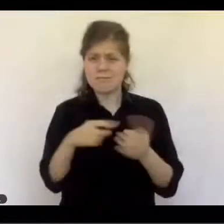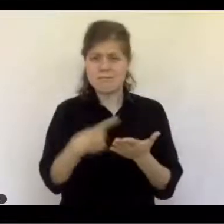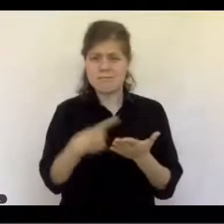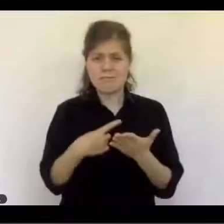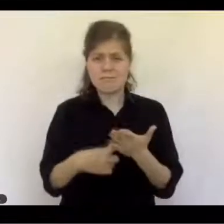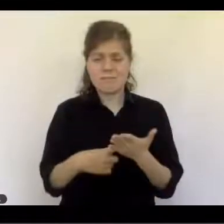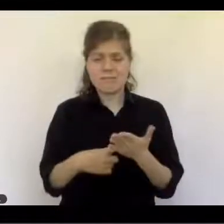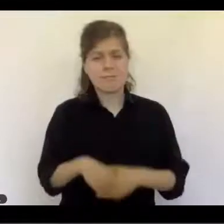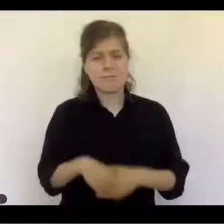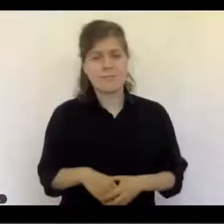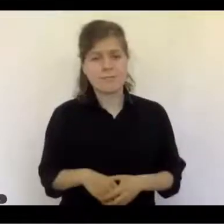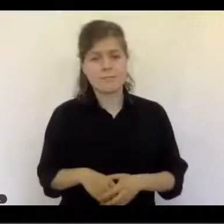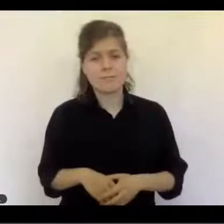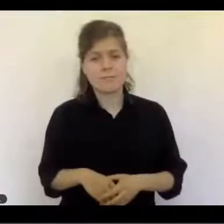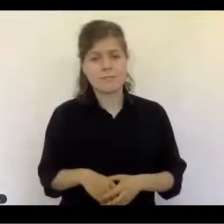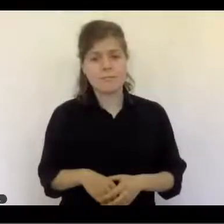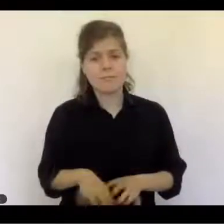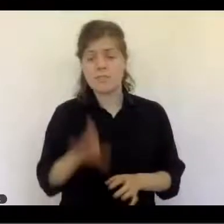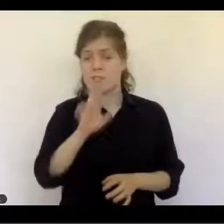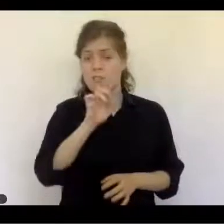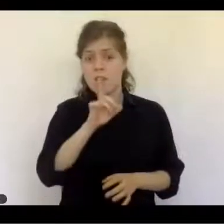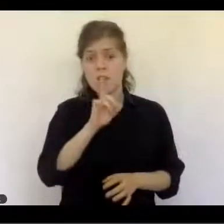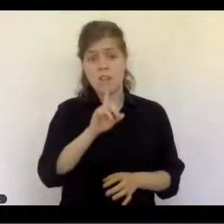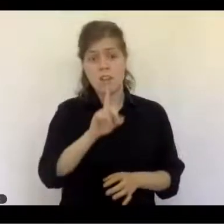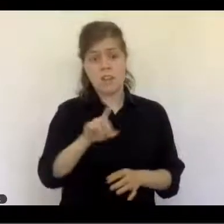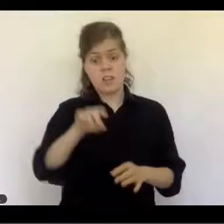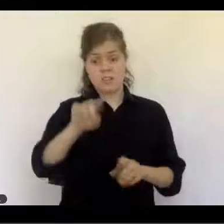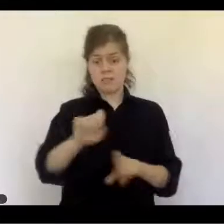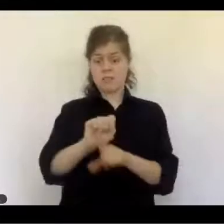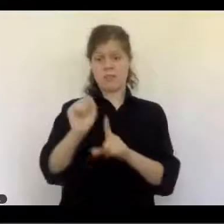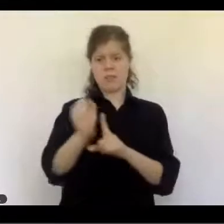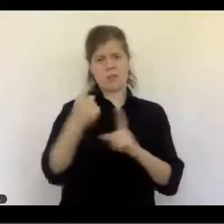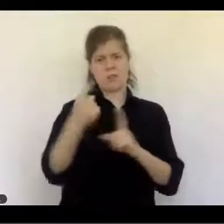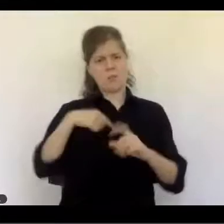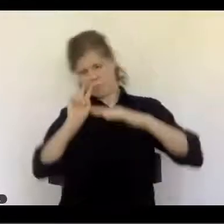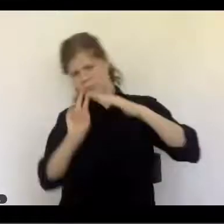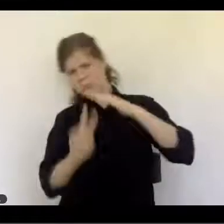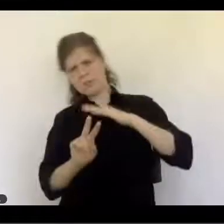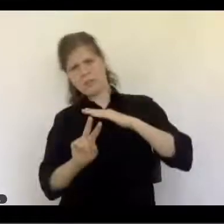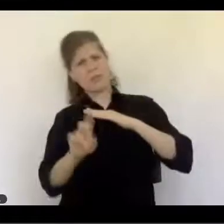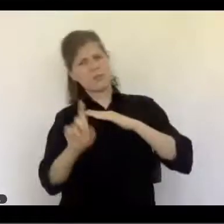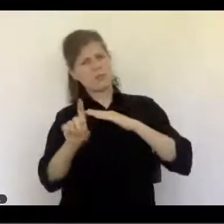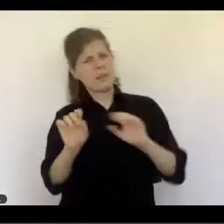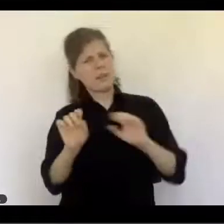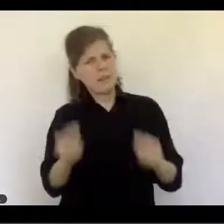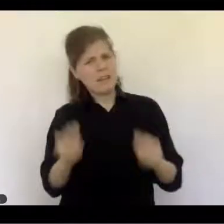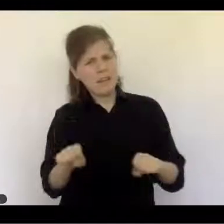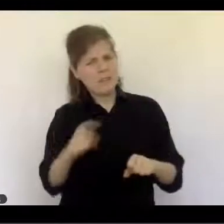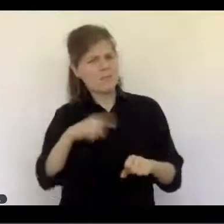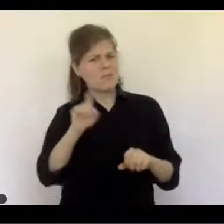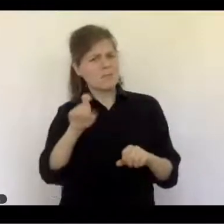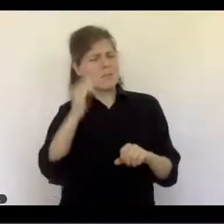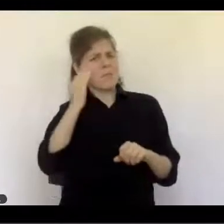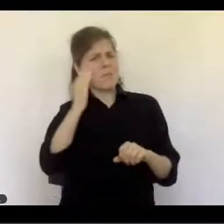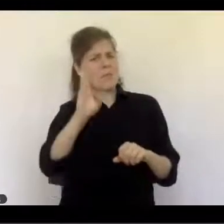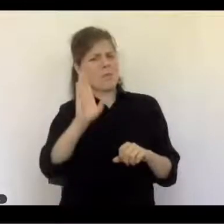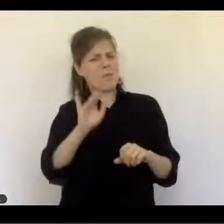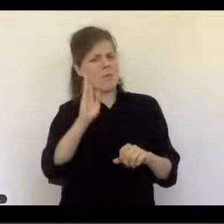this as a society, as communities, as organizations. We should have known that this is going to affect,